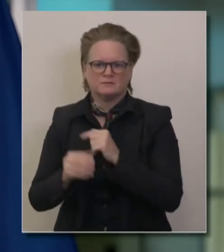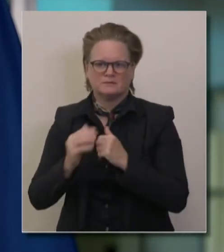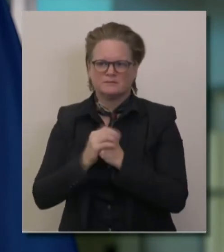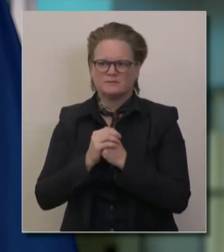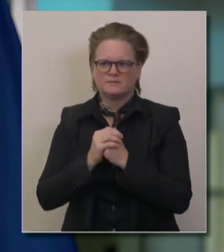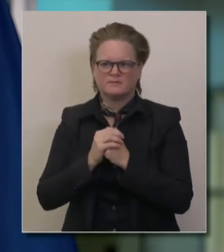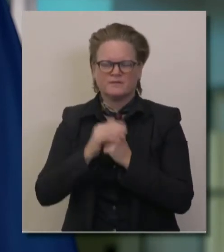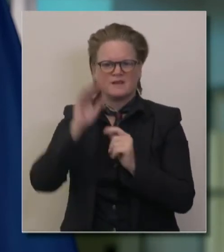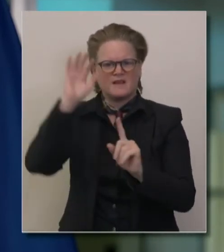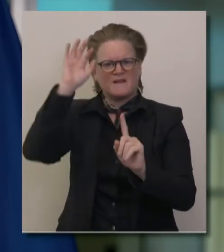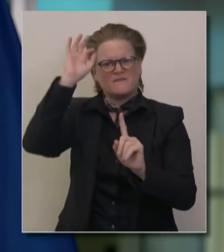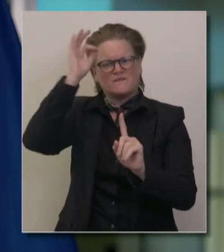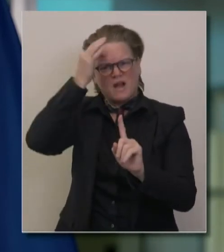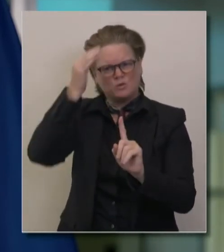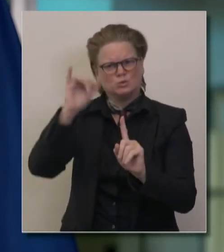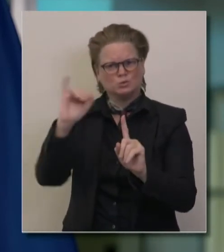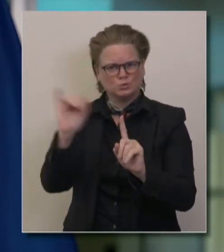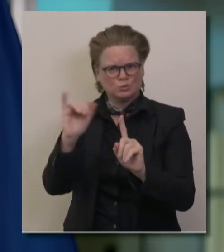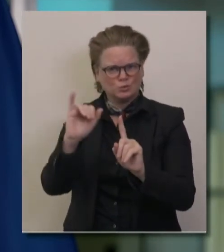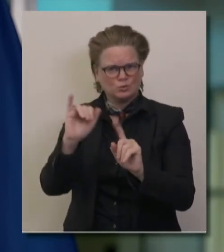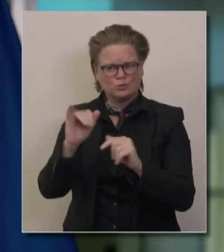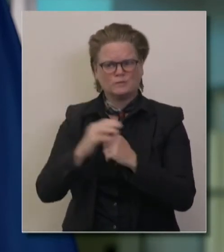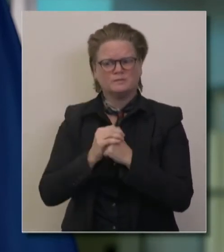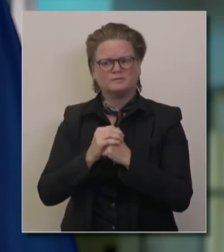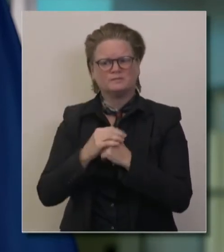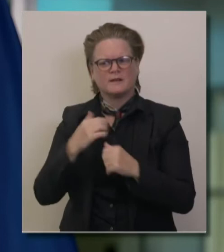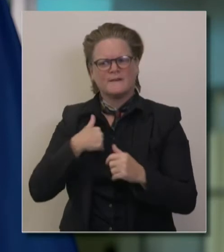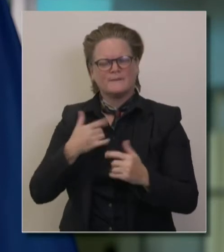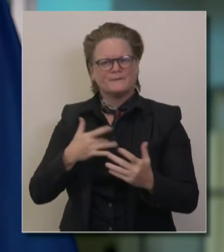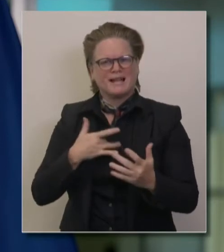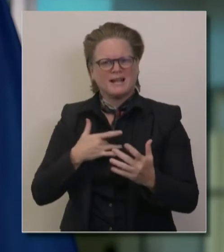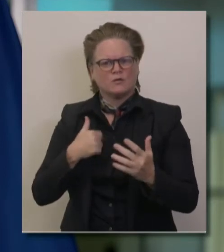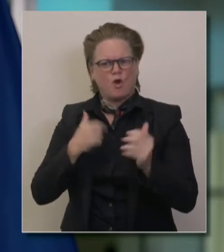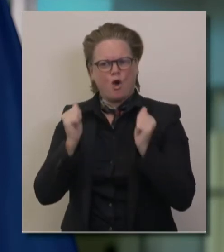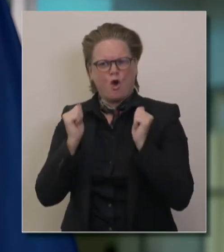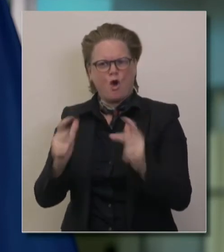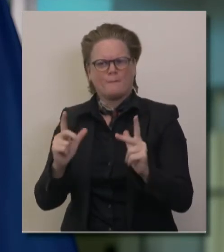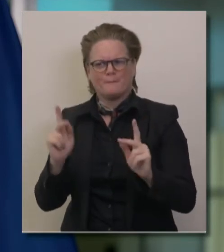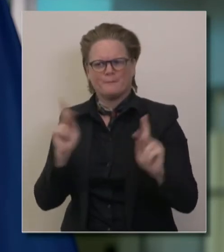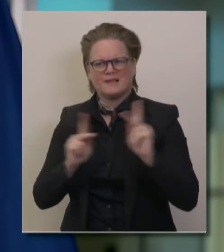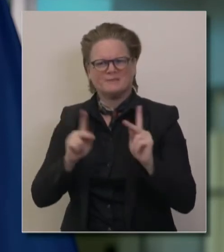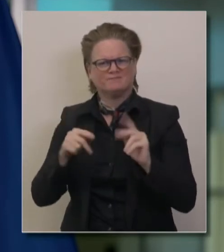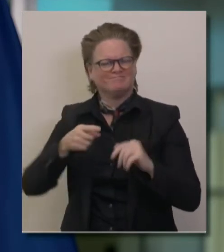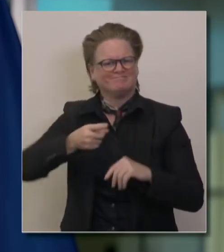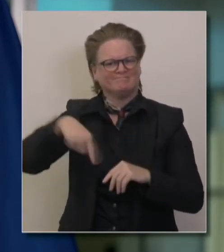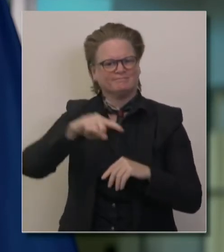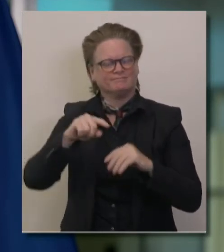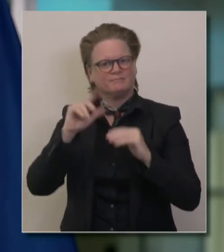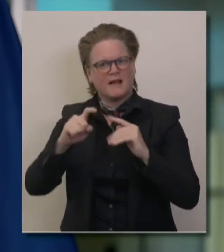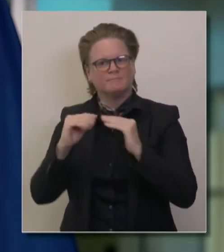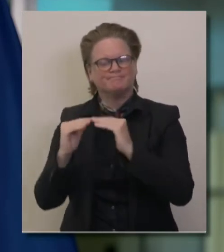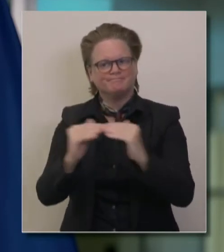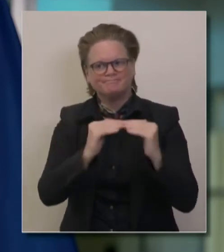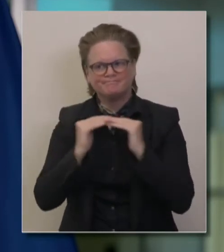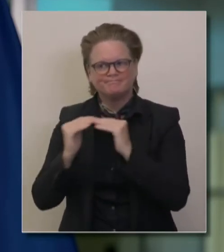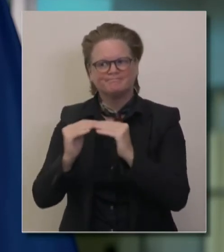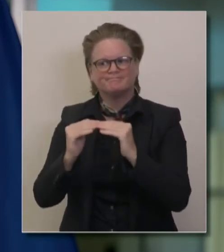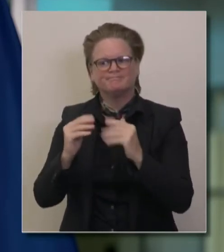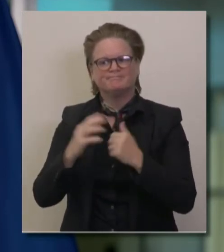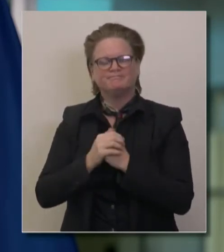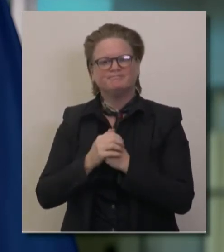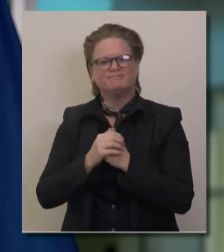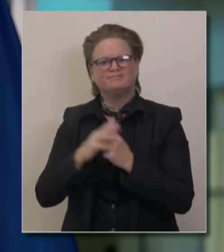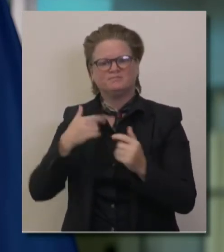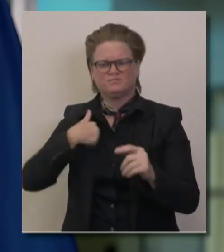Uh, everybody needs to be treated equally and fairly. Uh, but California is the largest state, uh, with more at stake